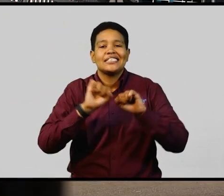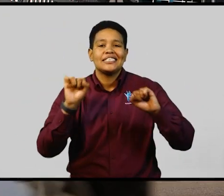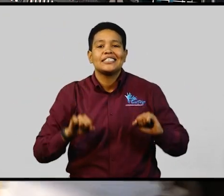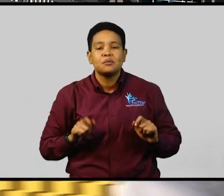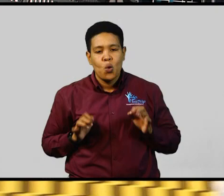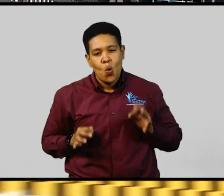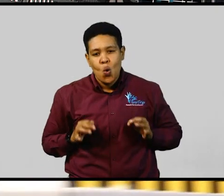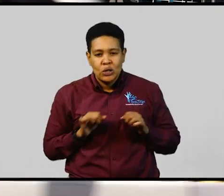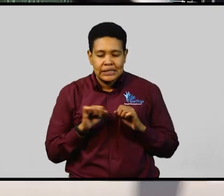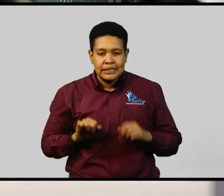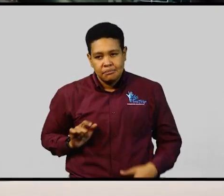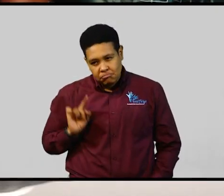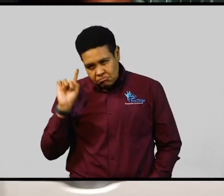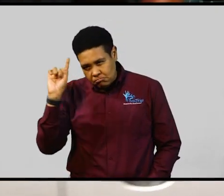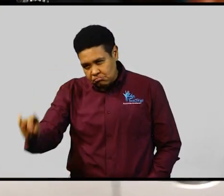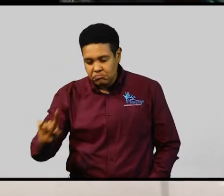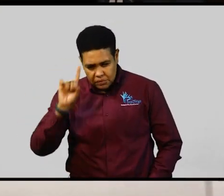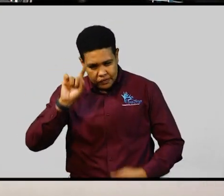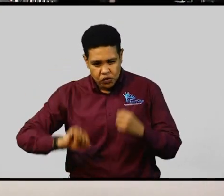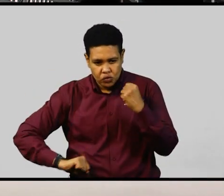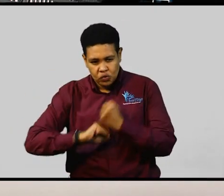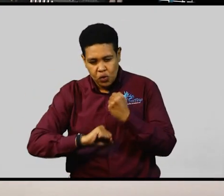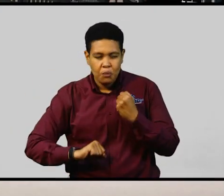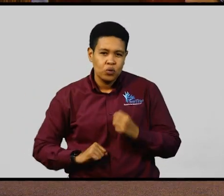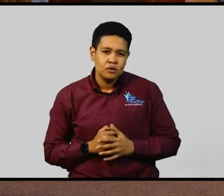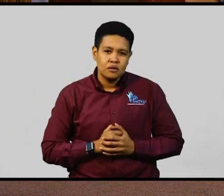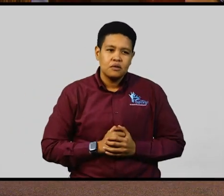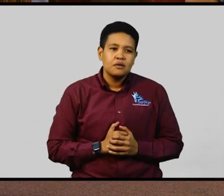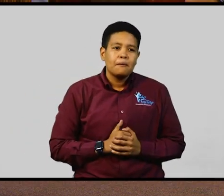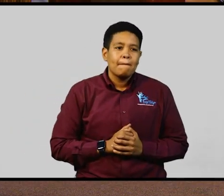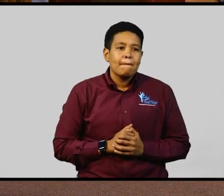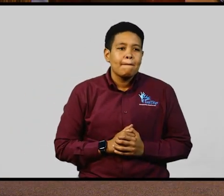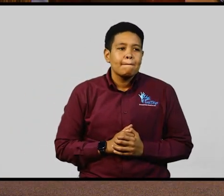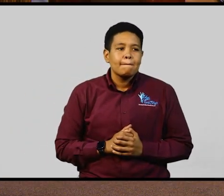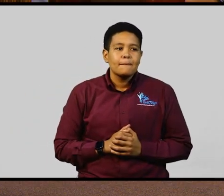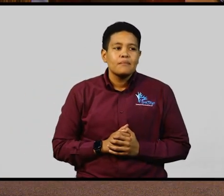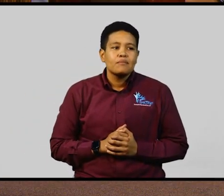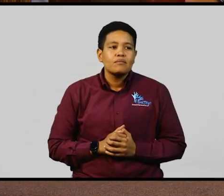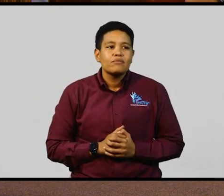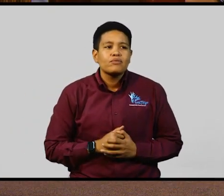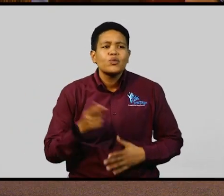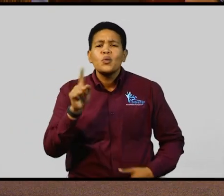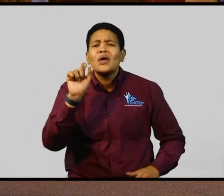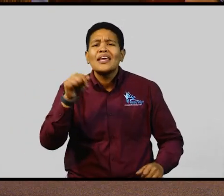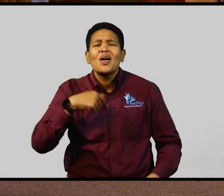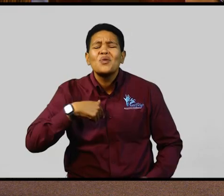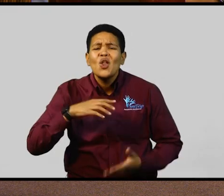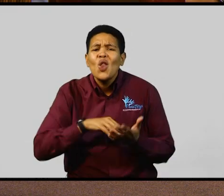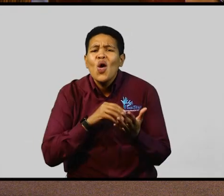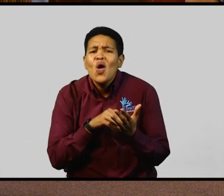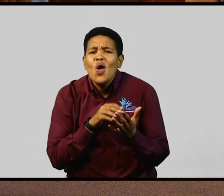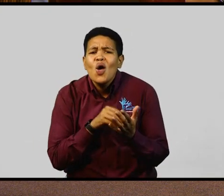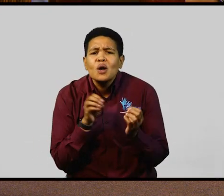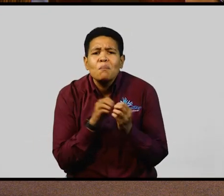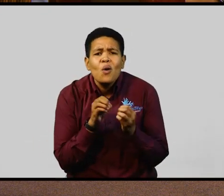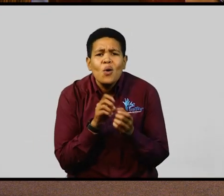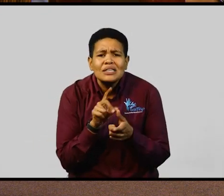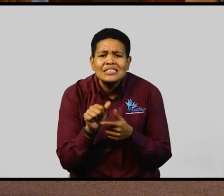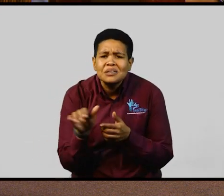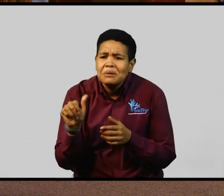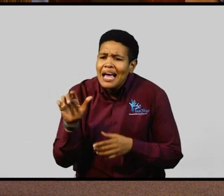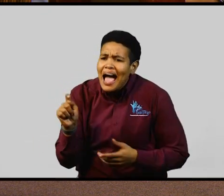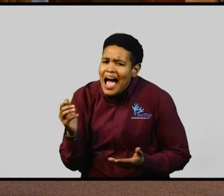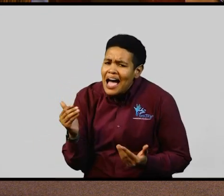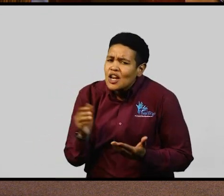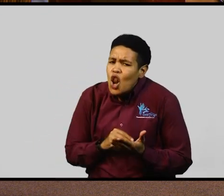in Jamaica for a redress. Where can we go to learn some more about the Disabilities